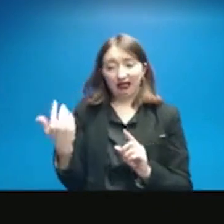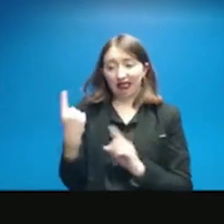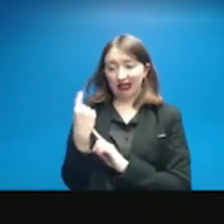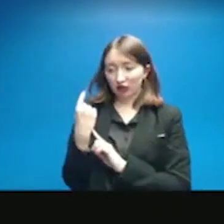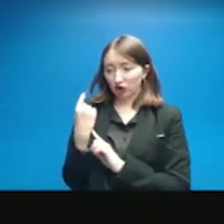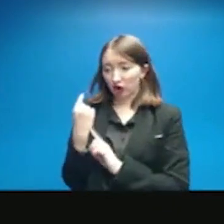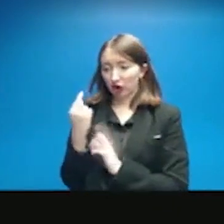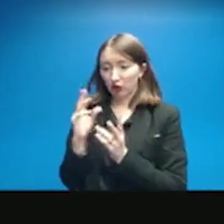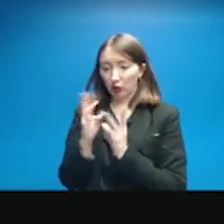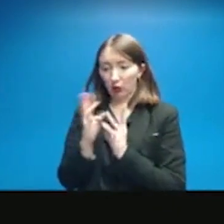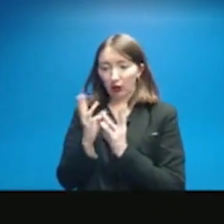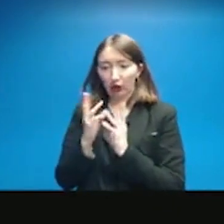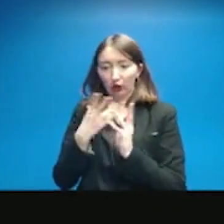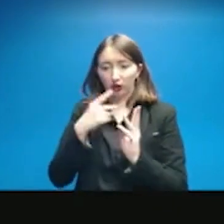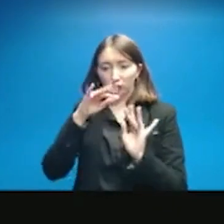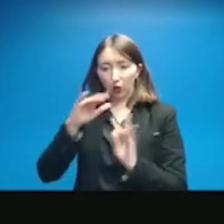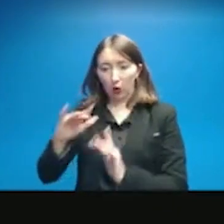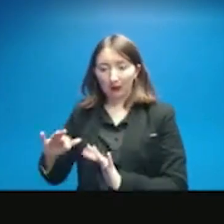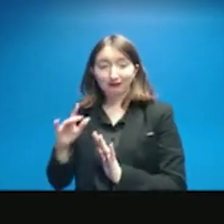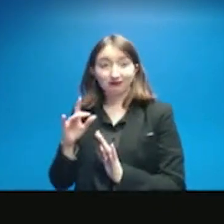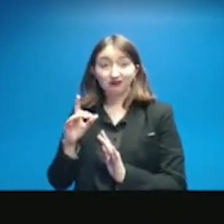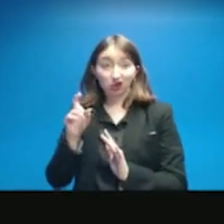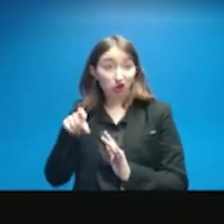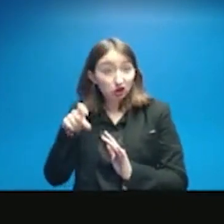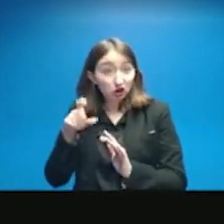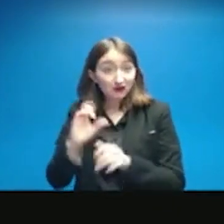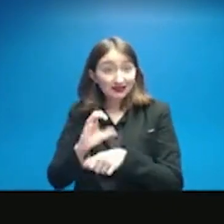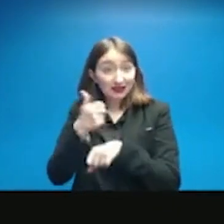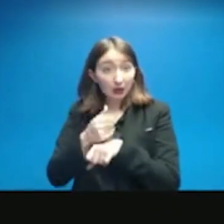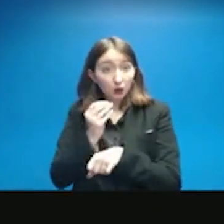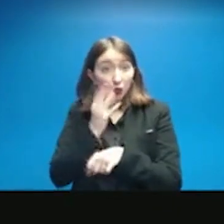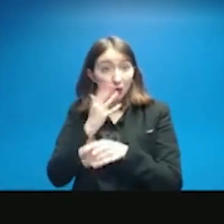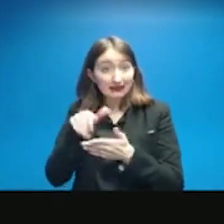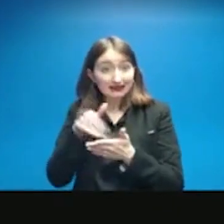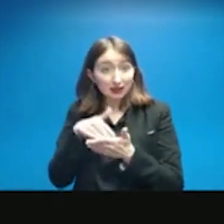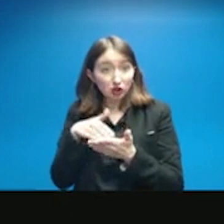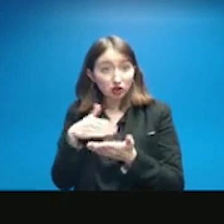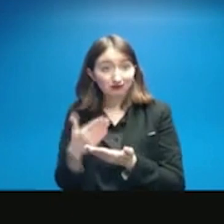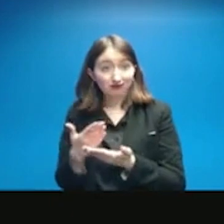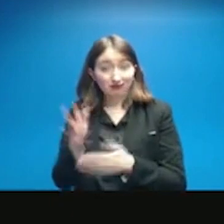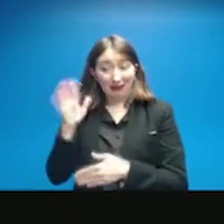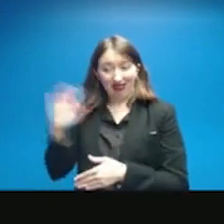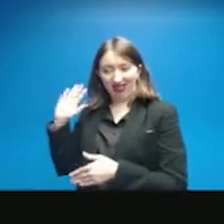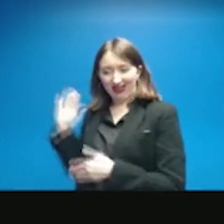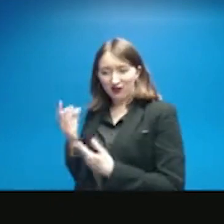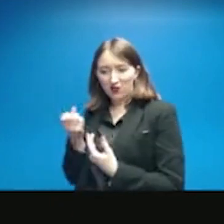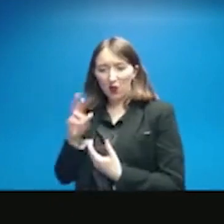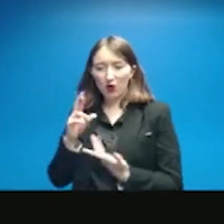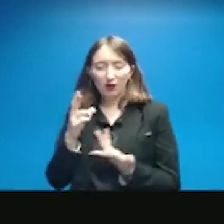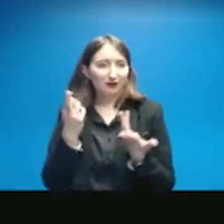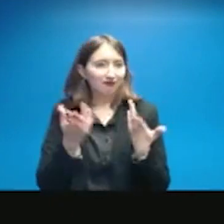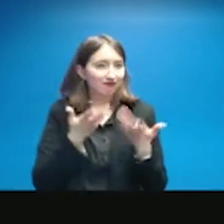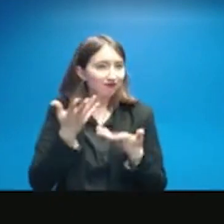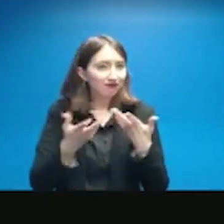where you guys needed these warming centers there or it was just an issue of availability for these locations.